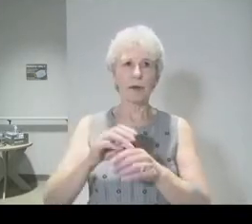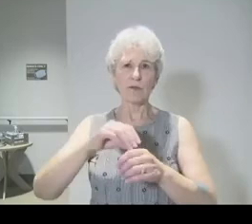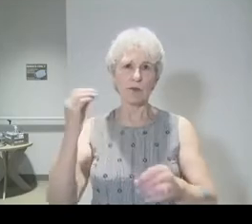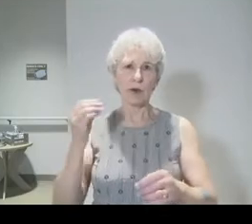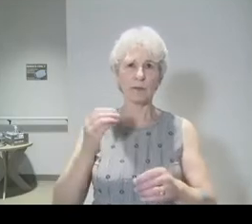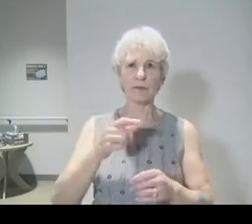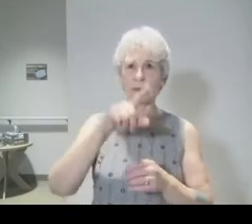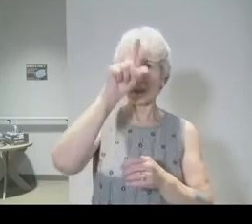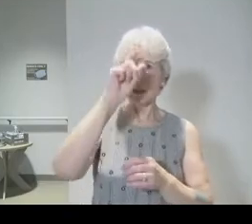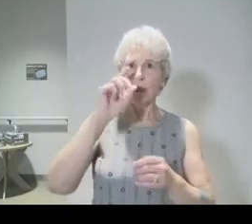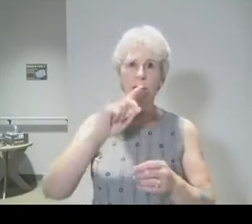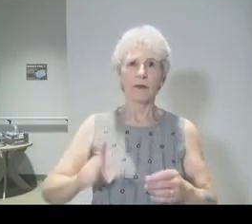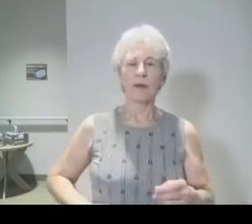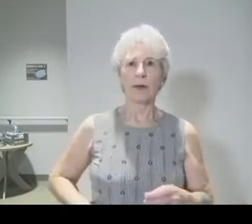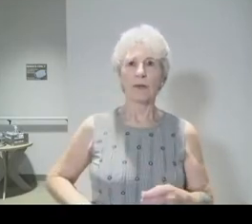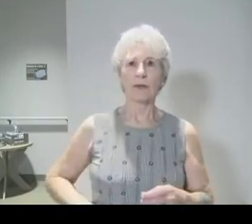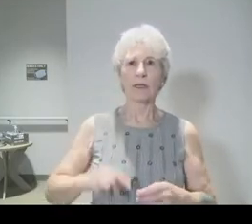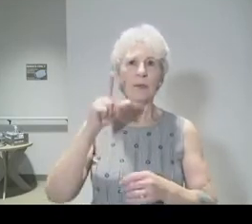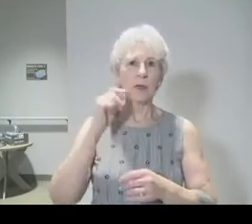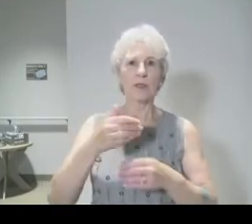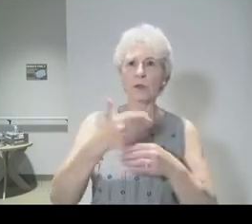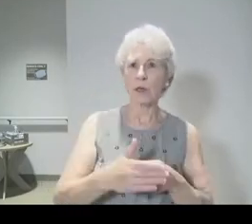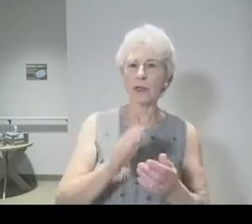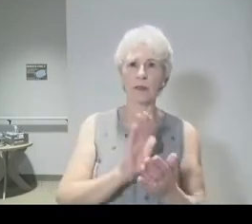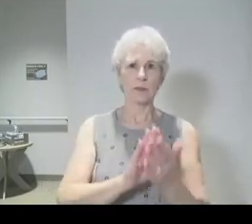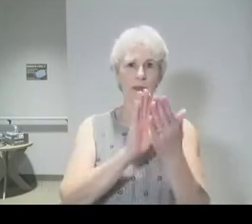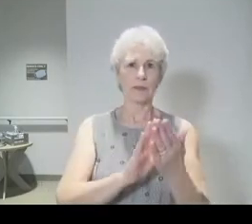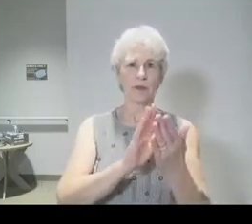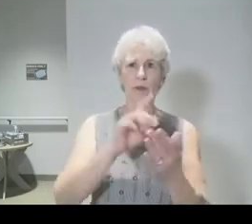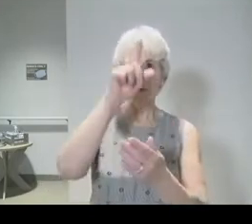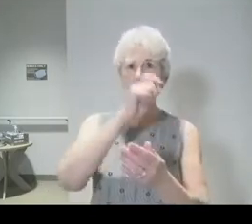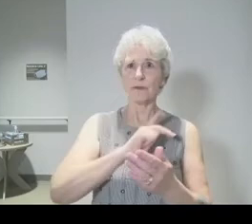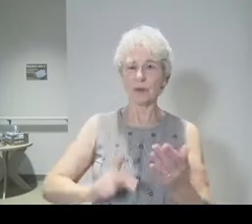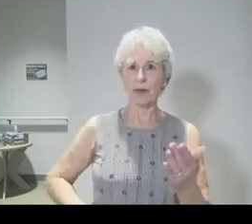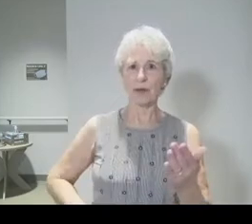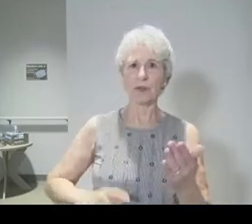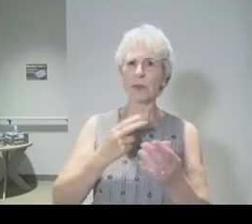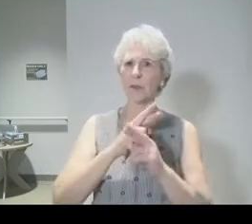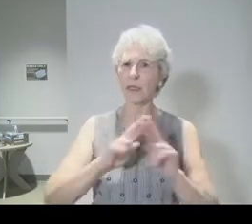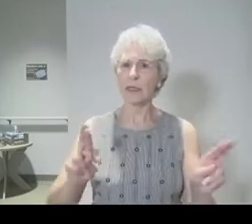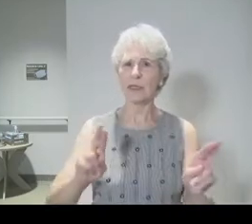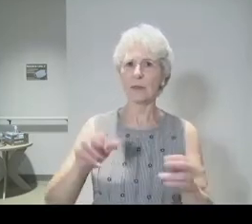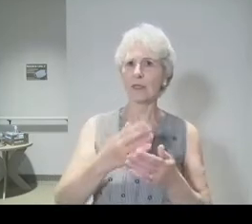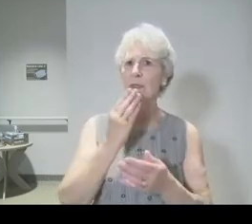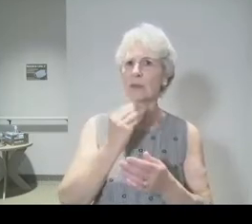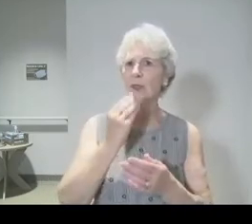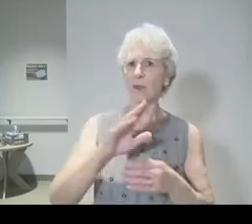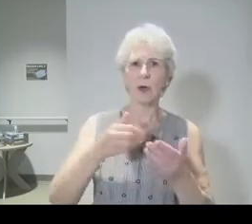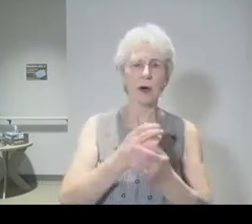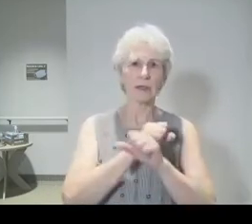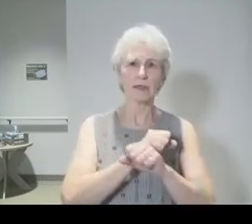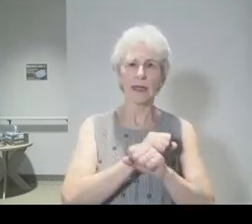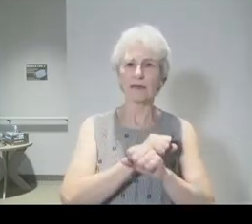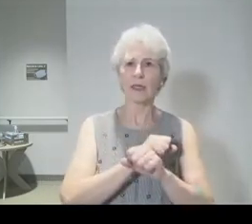Moses went before Pharaoh and sought permission to be released because the Jews were all slaves of Egypt. But the Pharaoh would